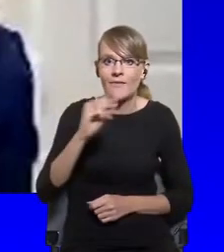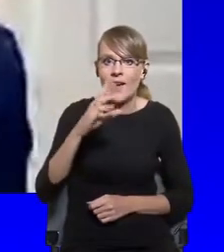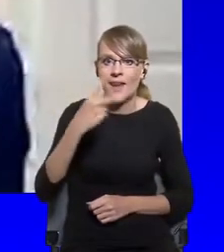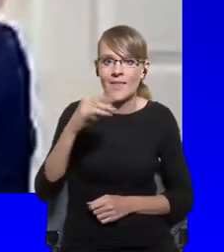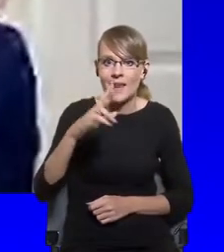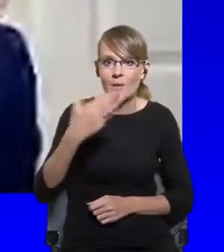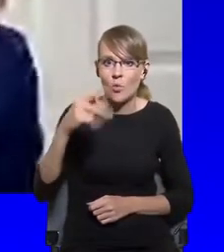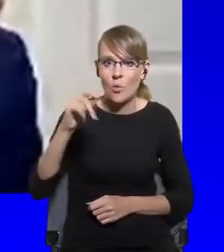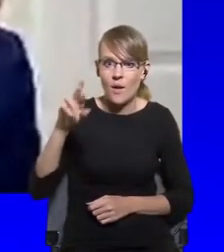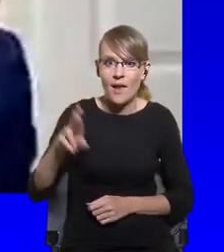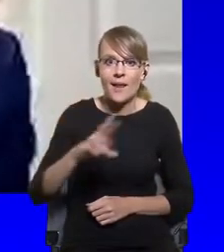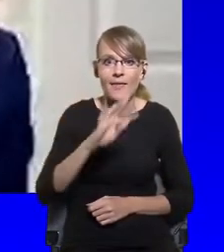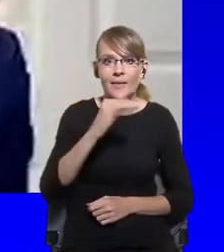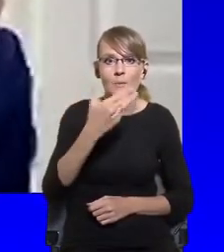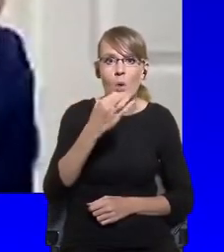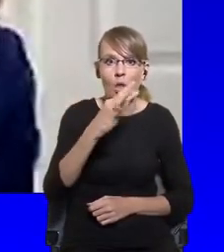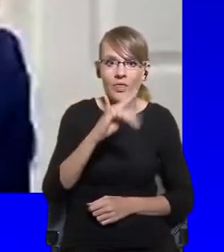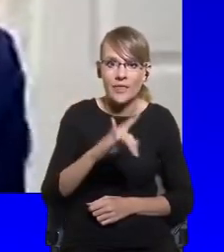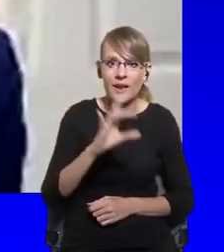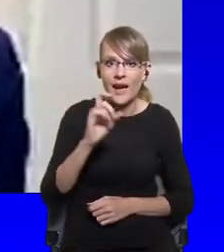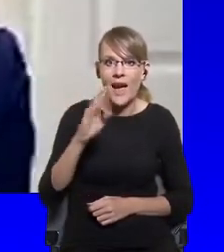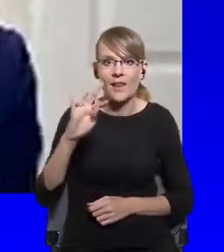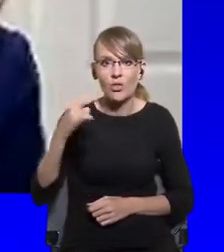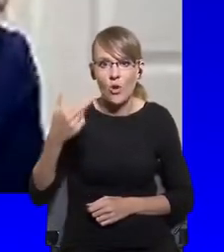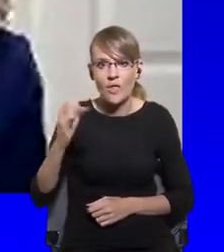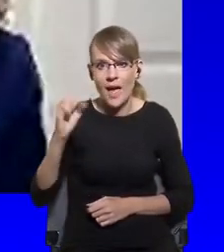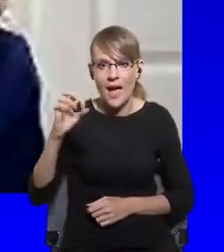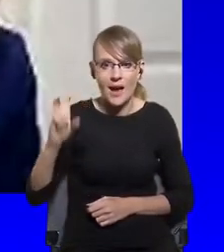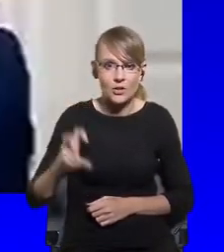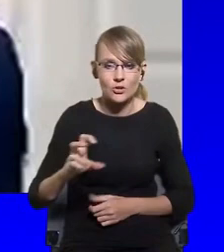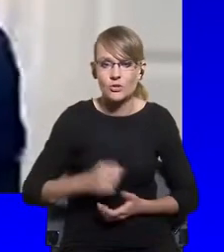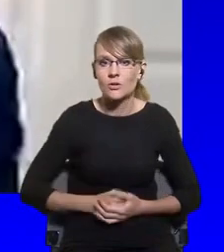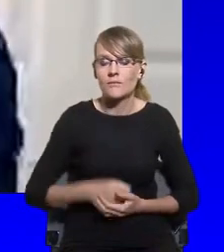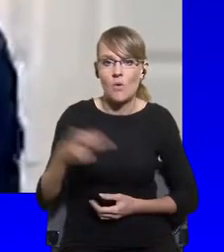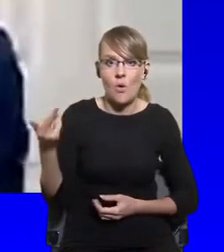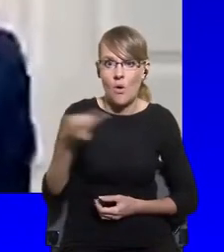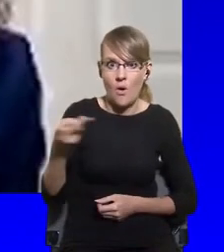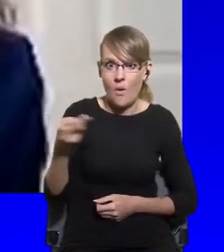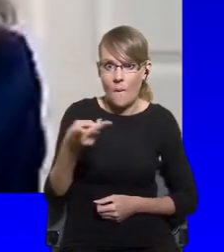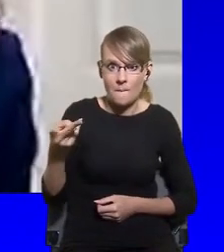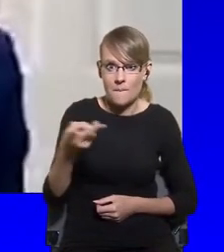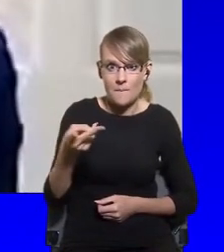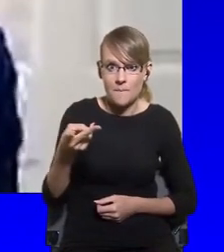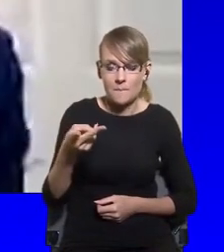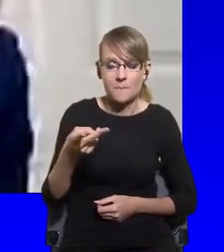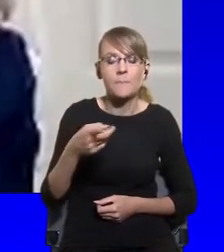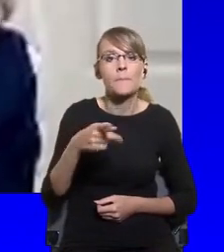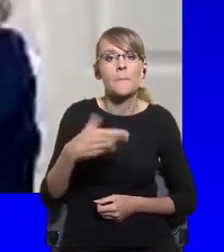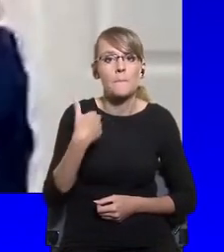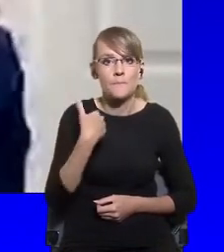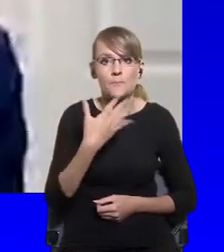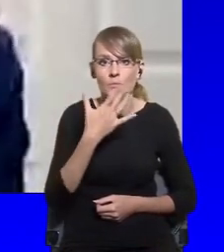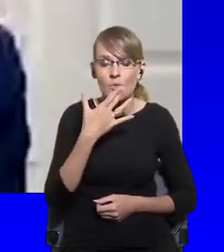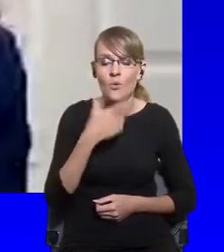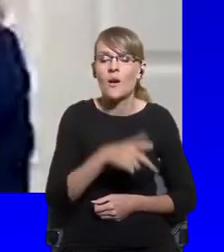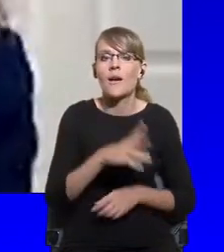Gartonash have both emphasized the importance of